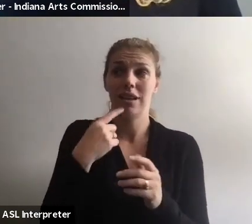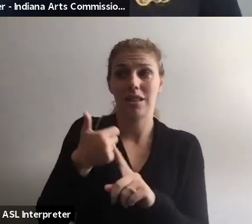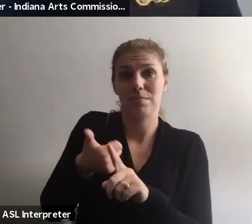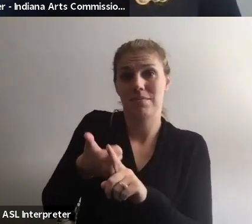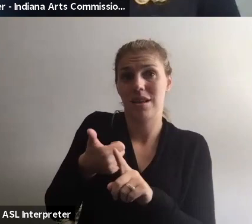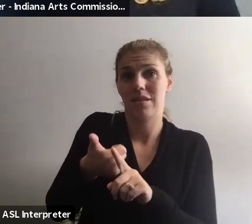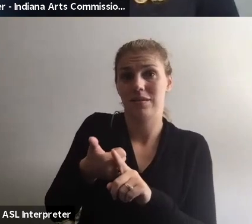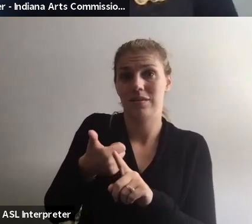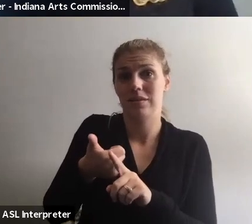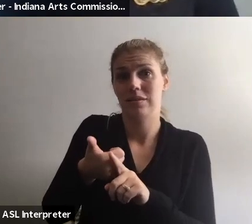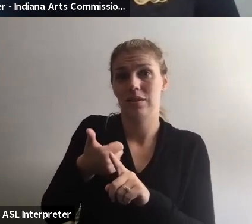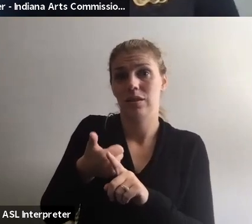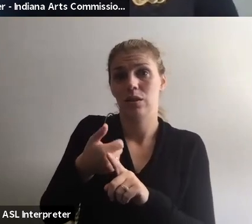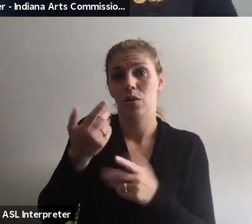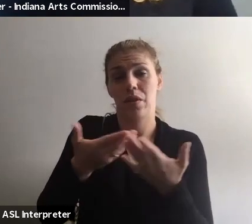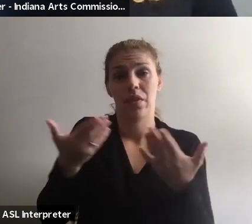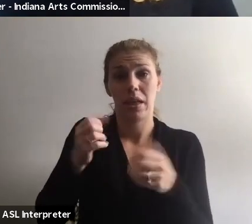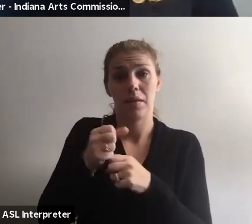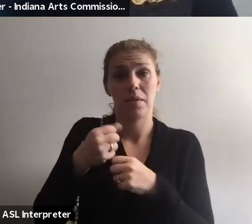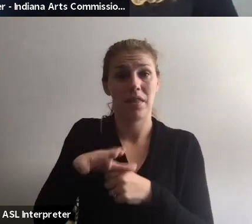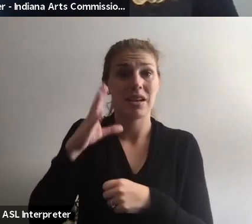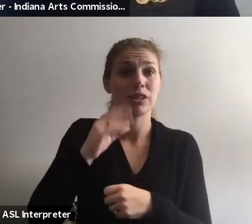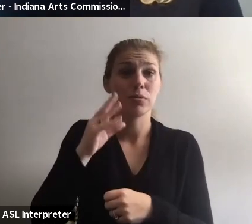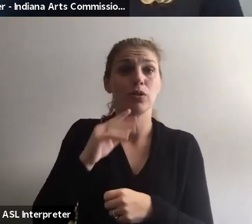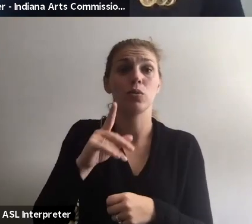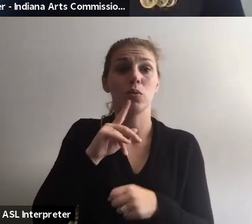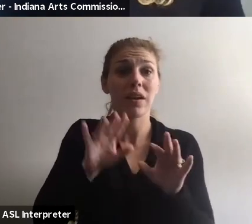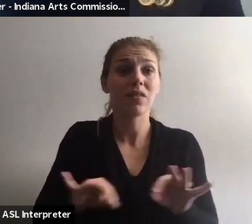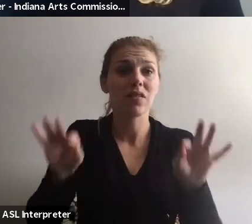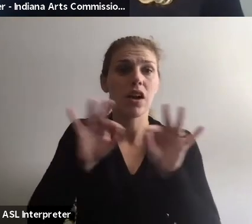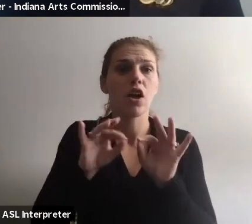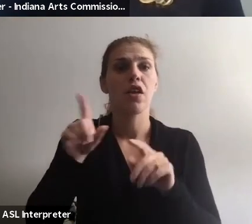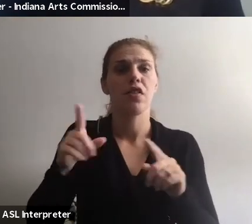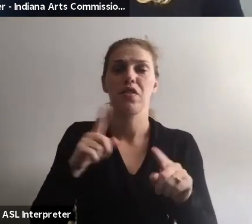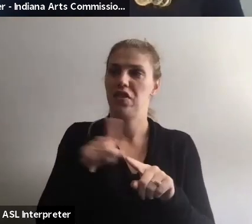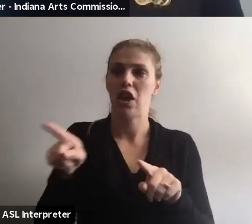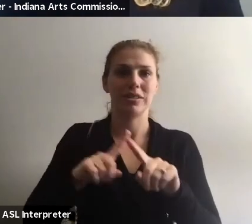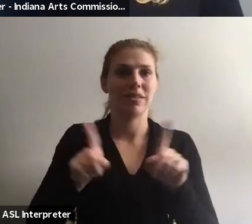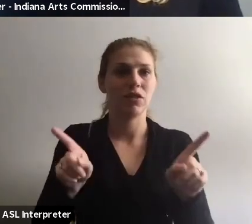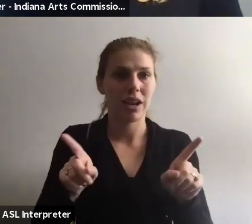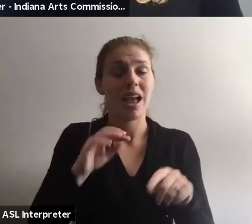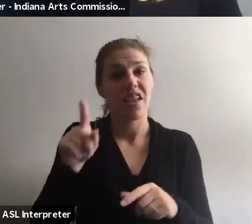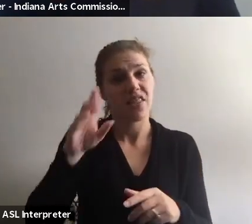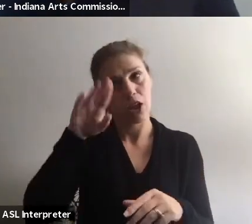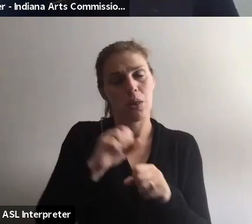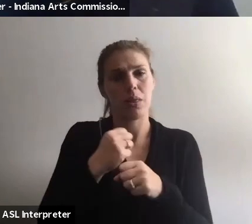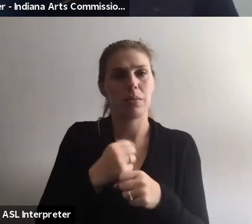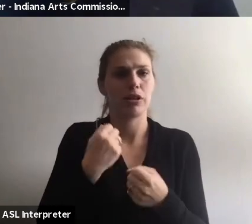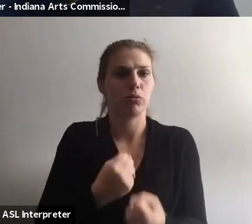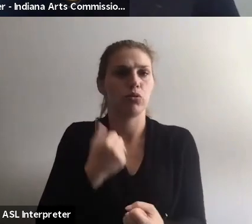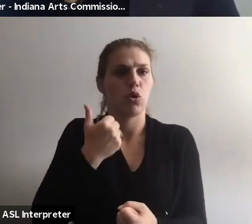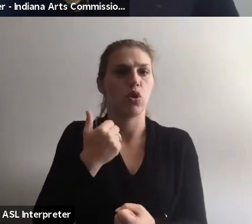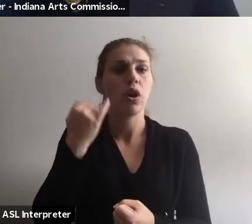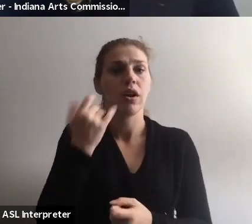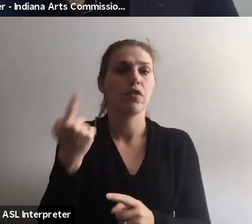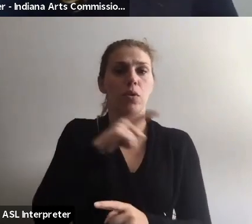that one of the things that made the experience really valuable is that they're different from each other and they know that makes them stronger. Um, if you